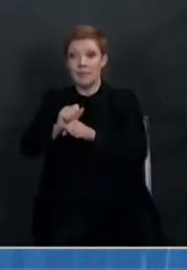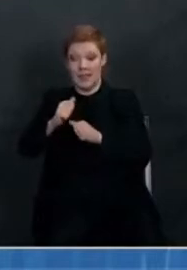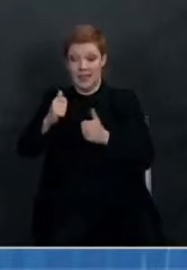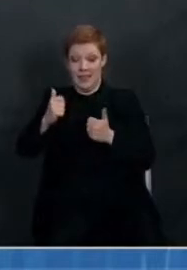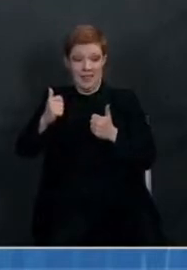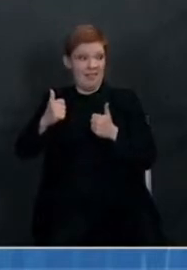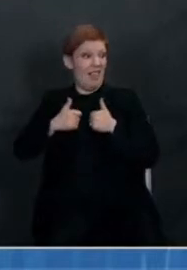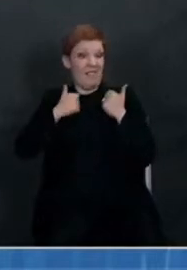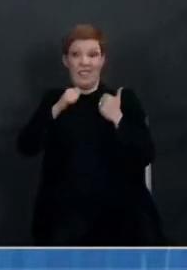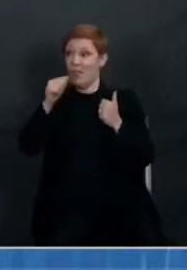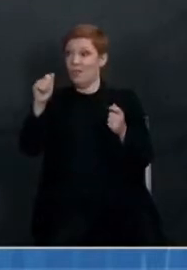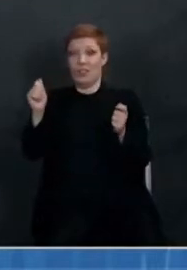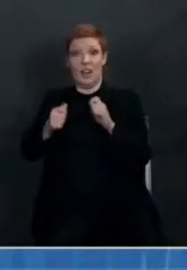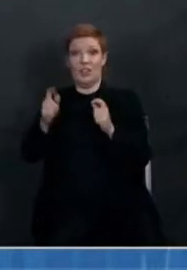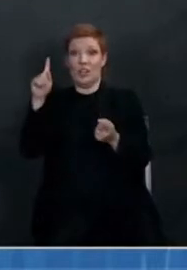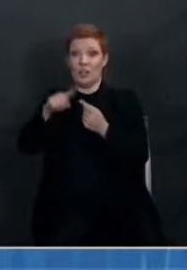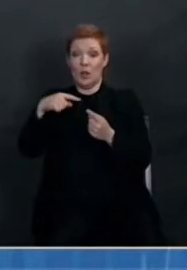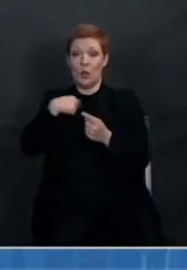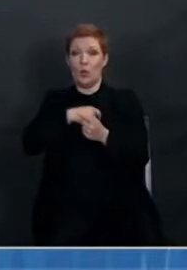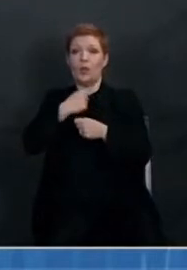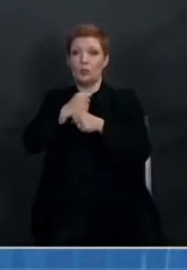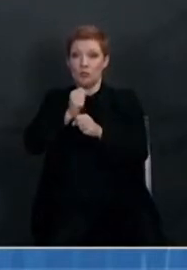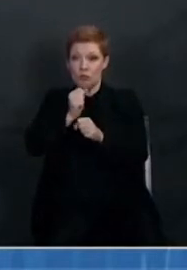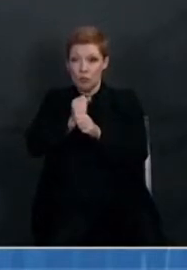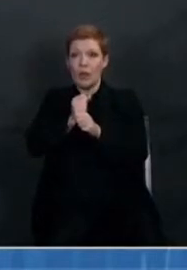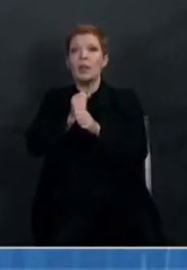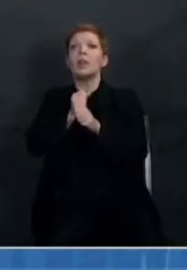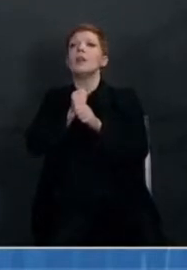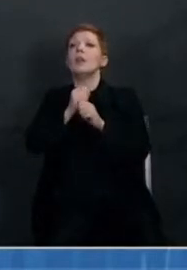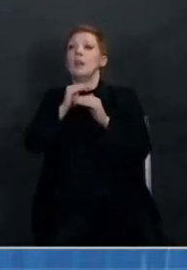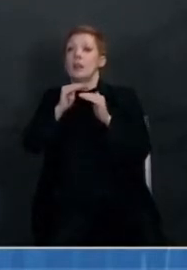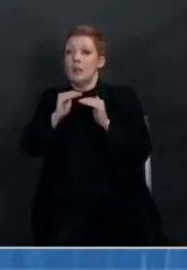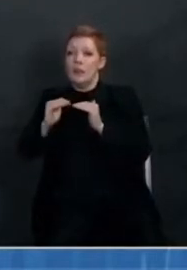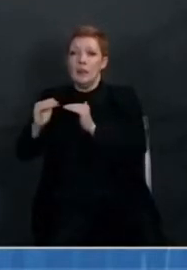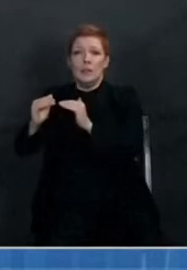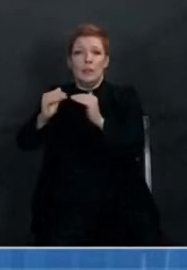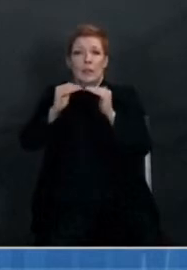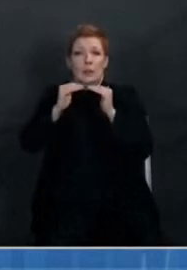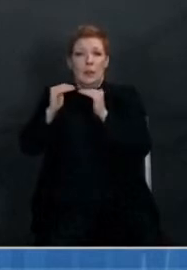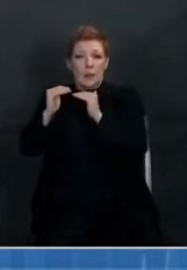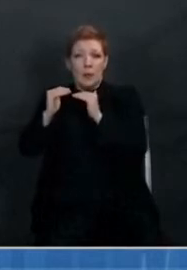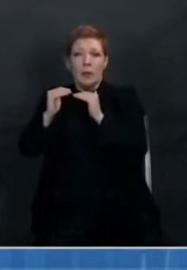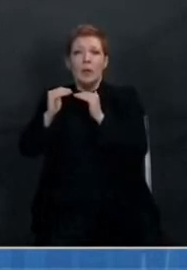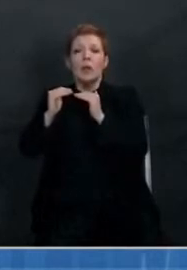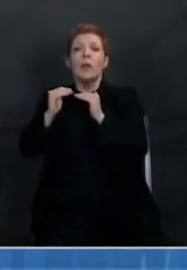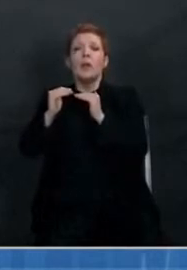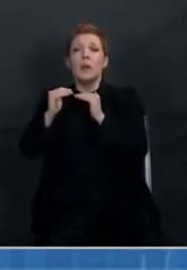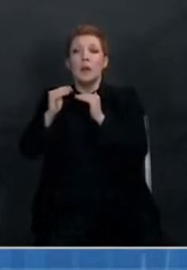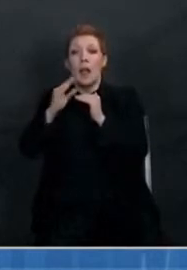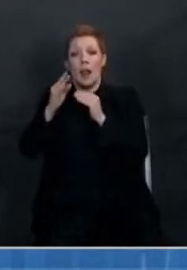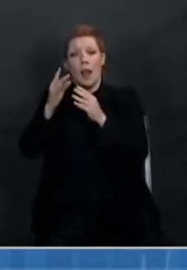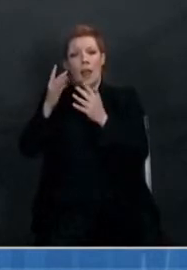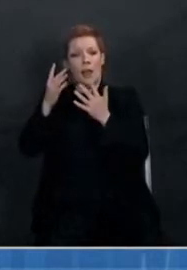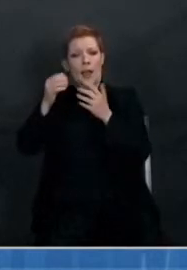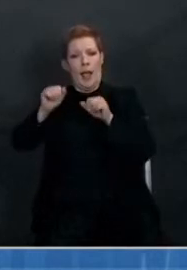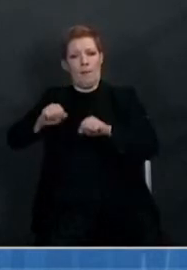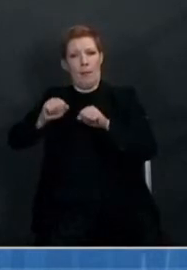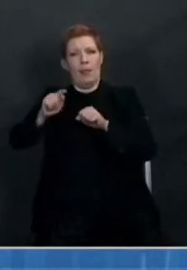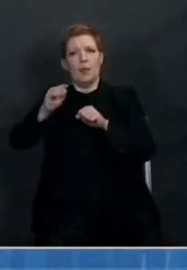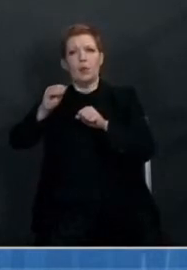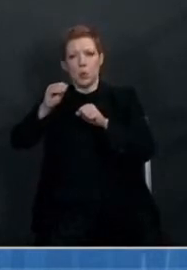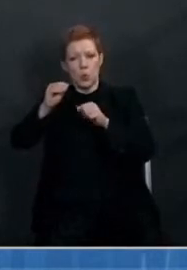until we create more ubiquitous capability, not only around what we've talked about here vaccines,